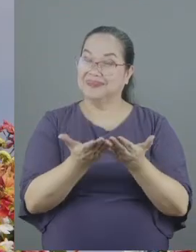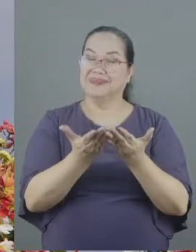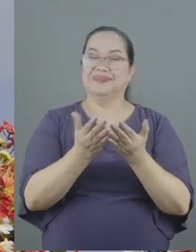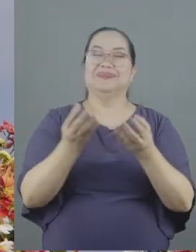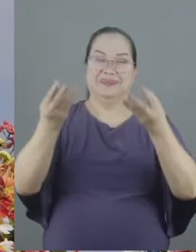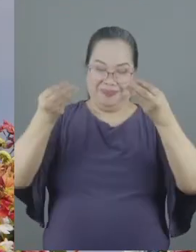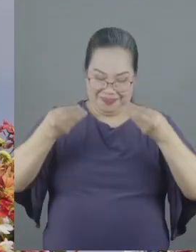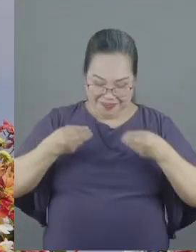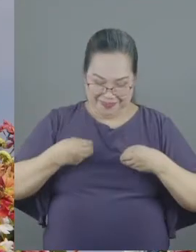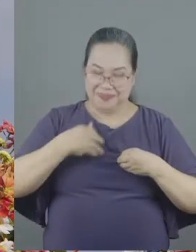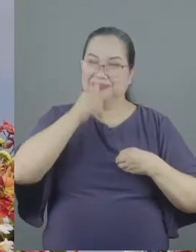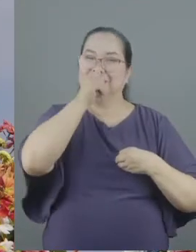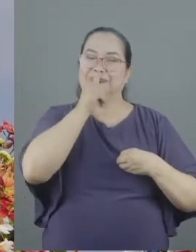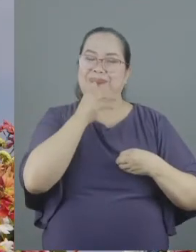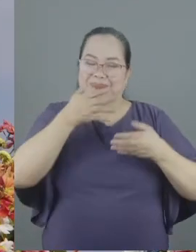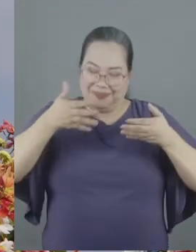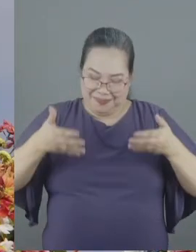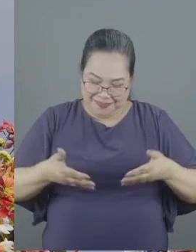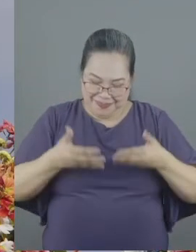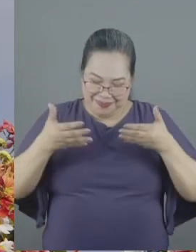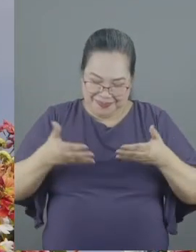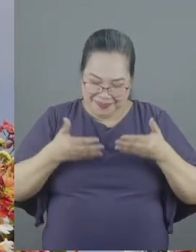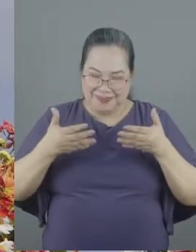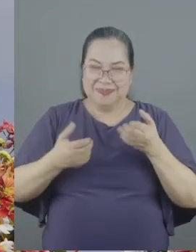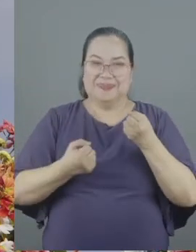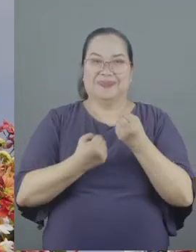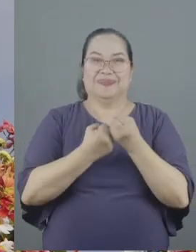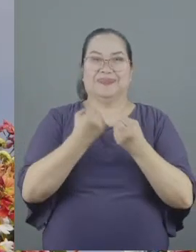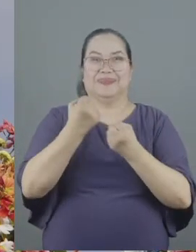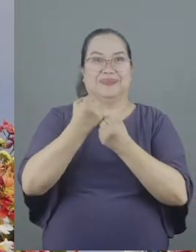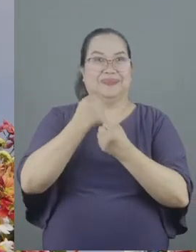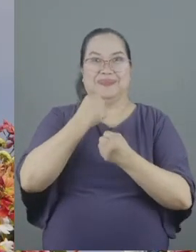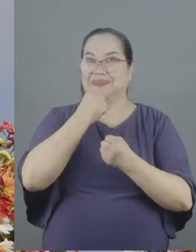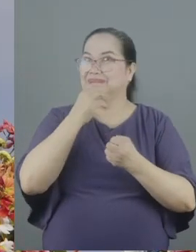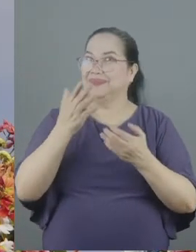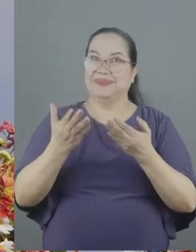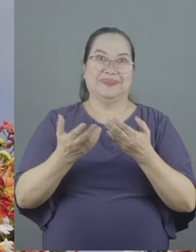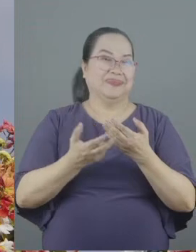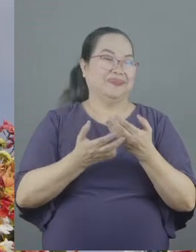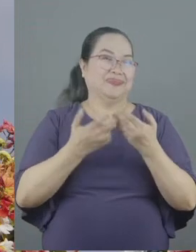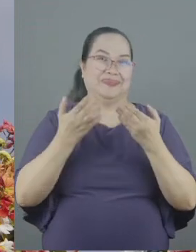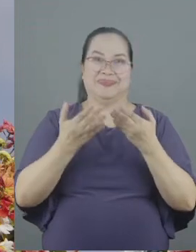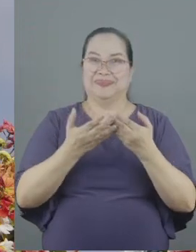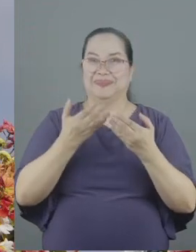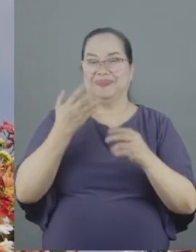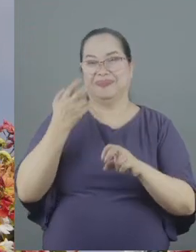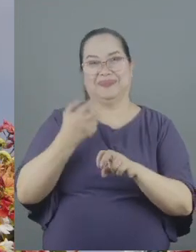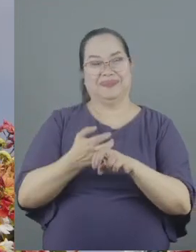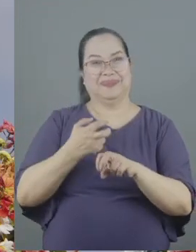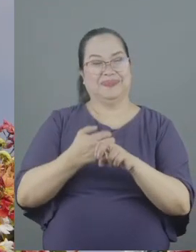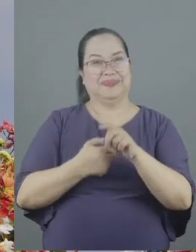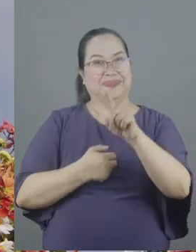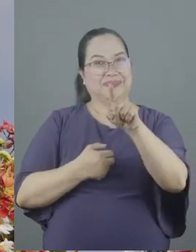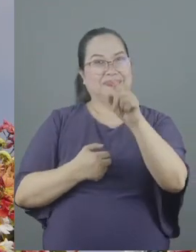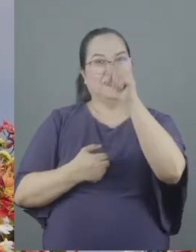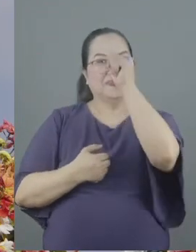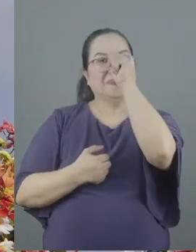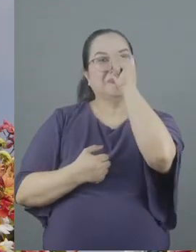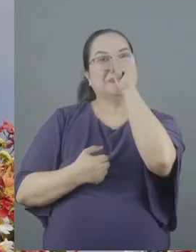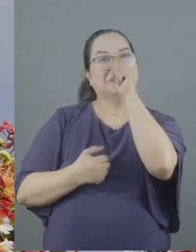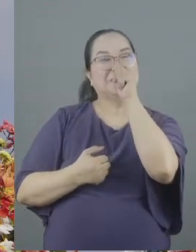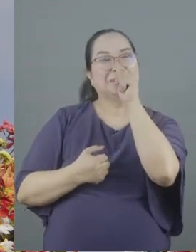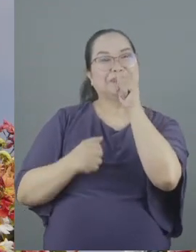because bearing up with one another is not easy and hard and our patient continuance